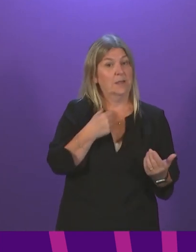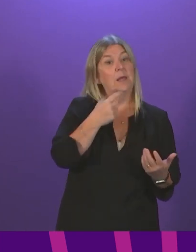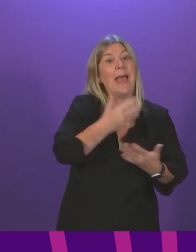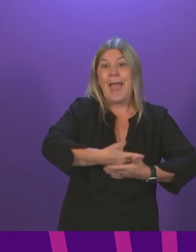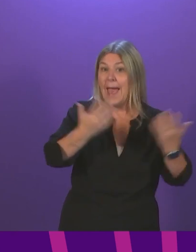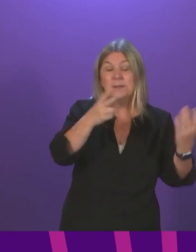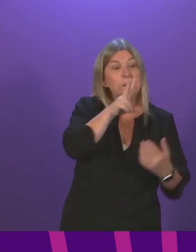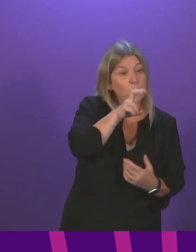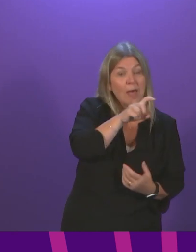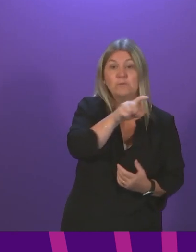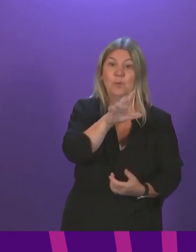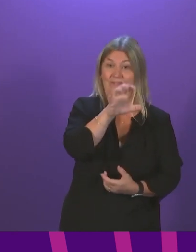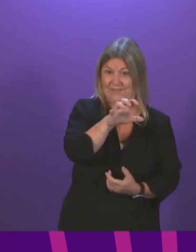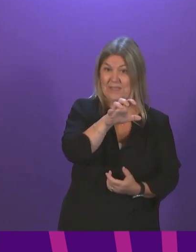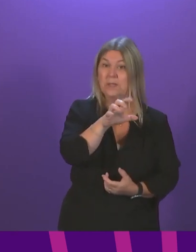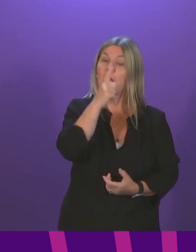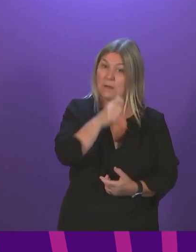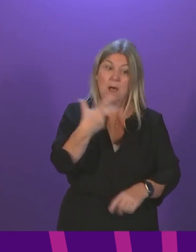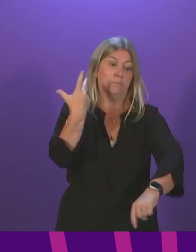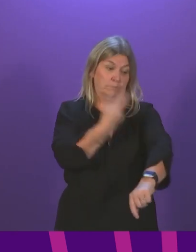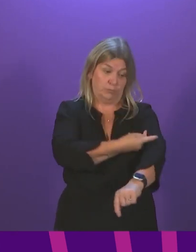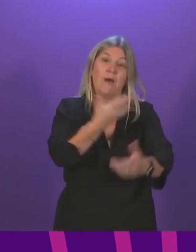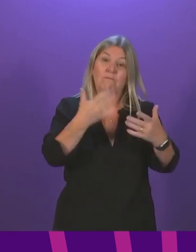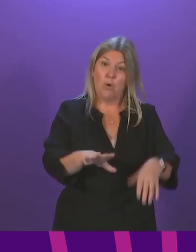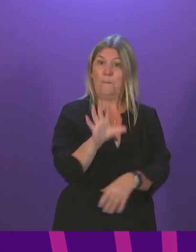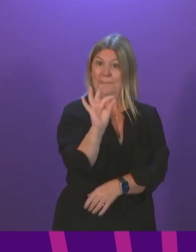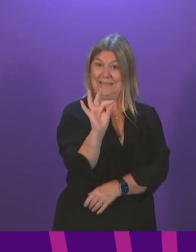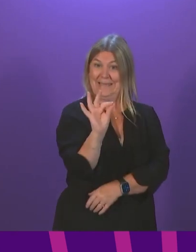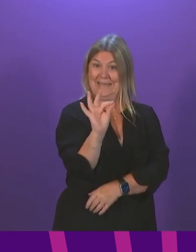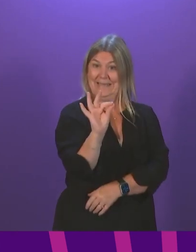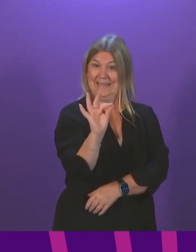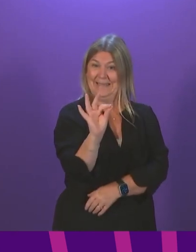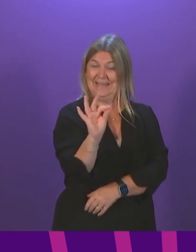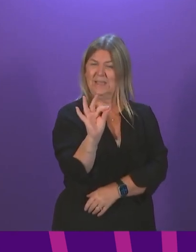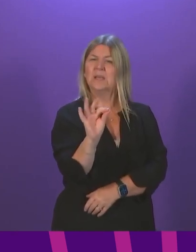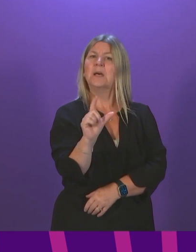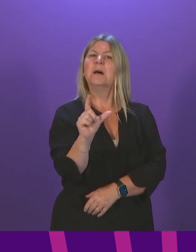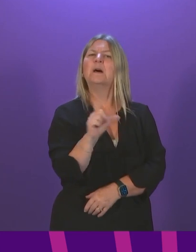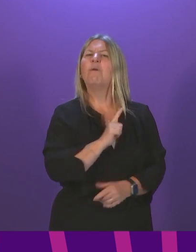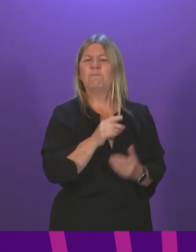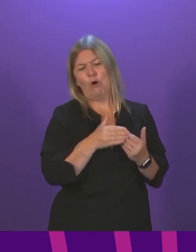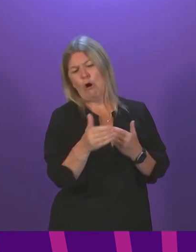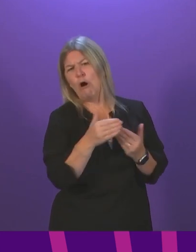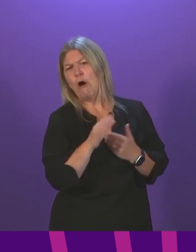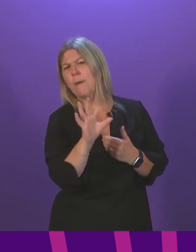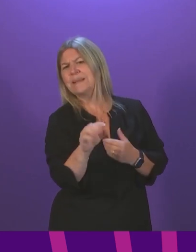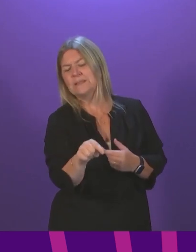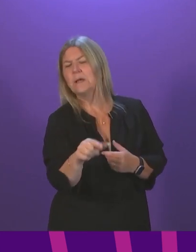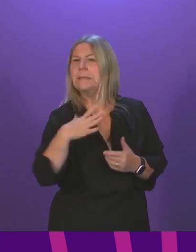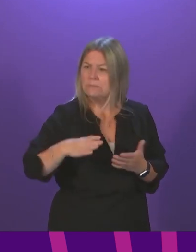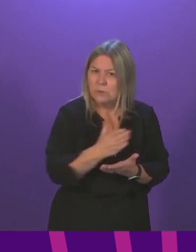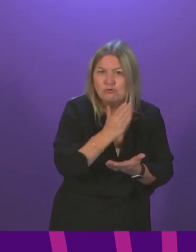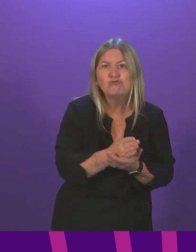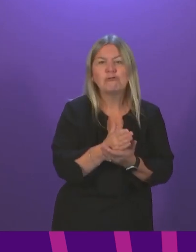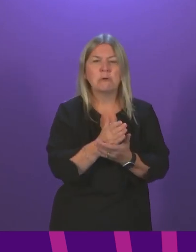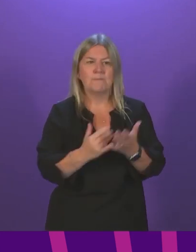to be vaccinated will be able to be vaccinated for Monday. That is less than a week. Why is there a few days in between? Because we have got to make sure, taking account